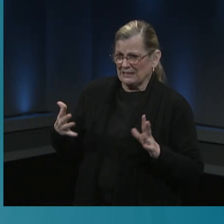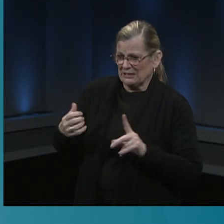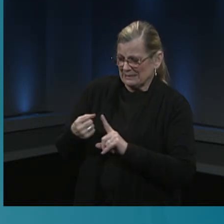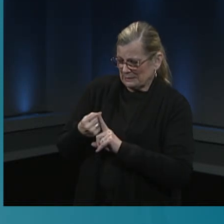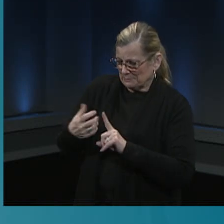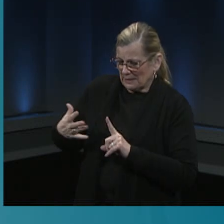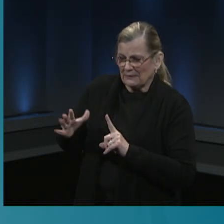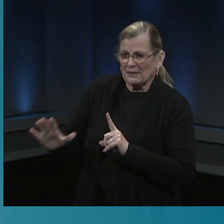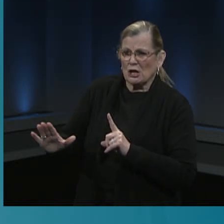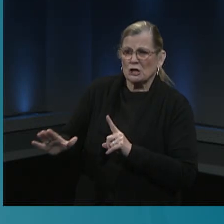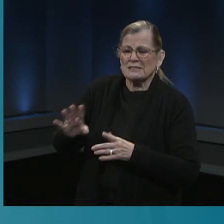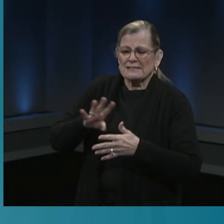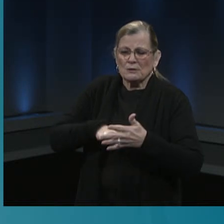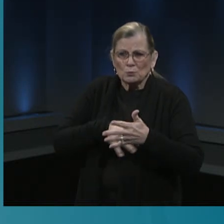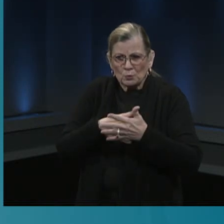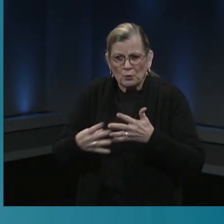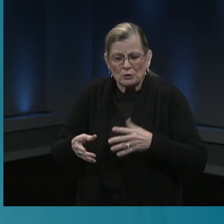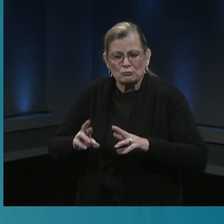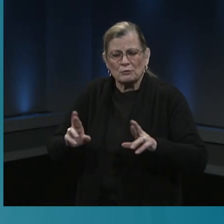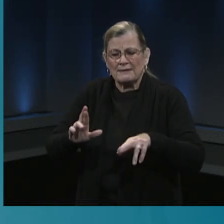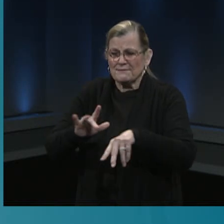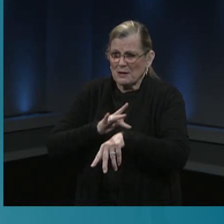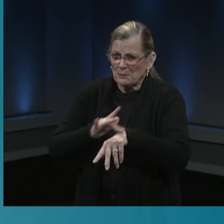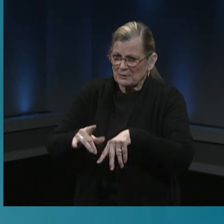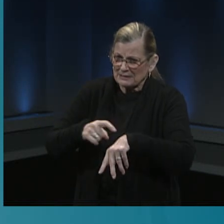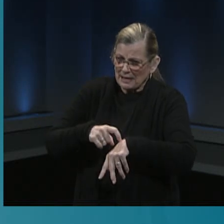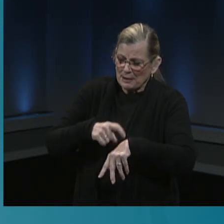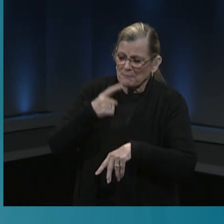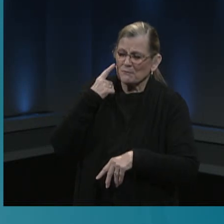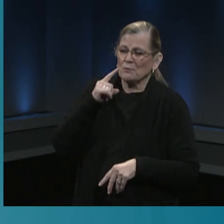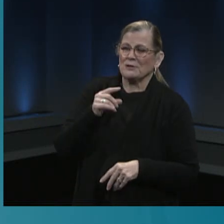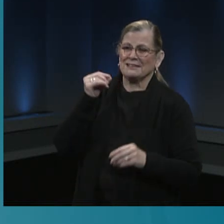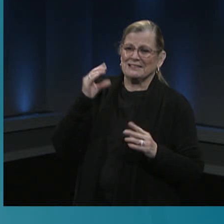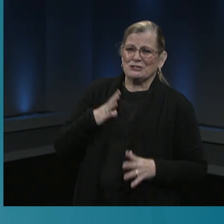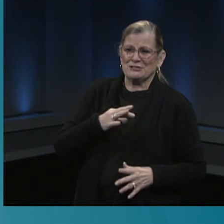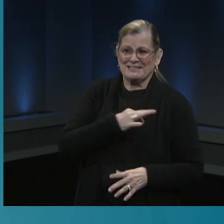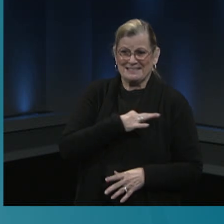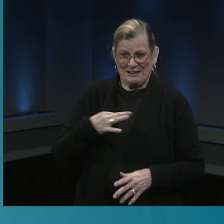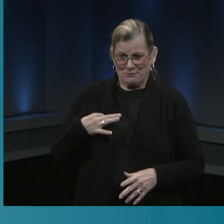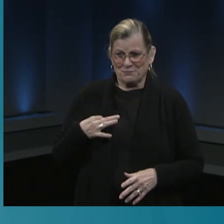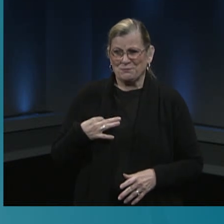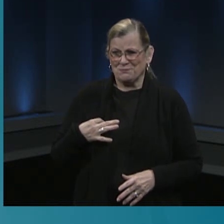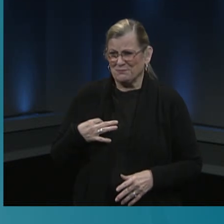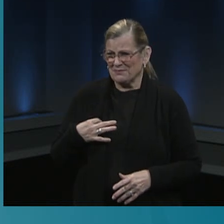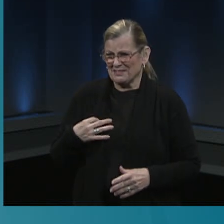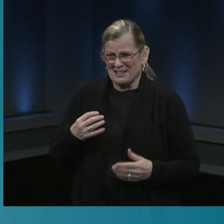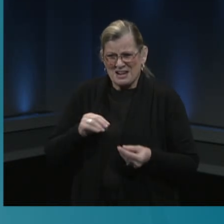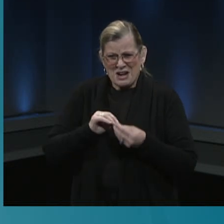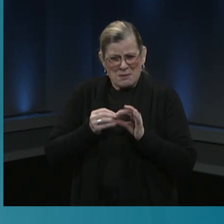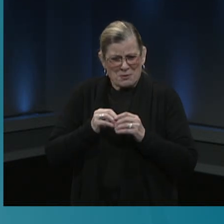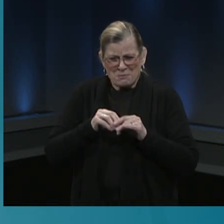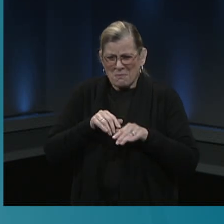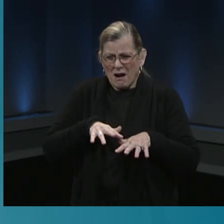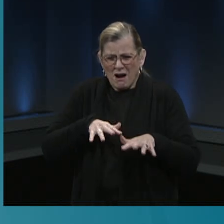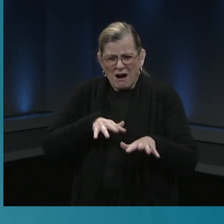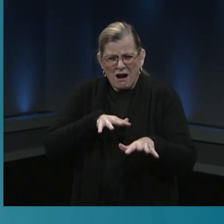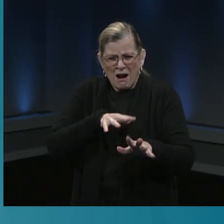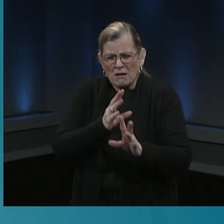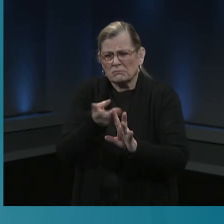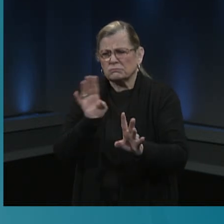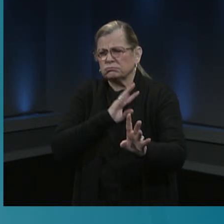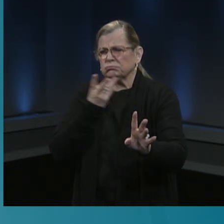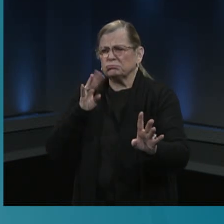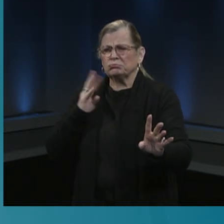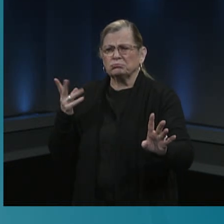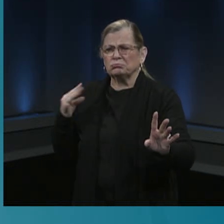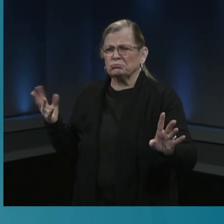open time slots for teachers and staff. And in response to the overwhelming volume of traffic today, it is working to increase